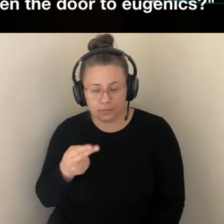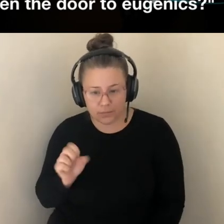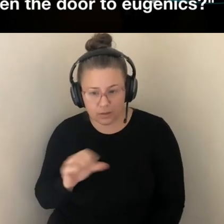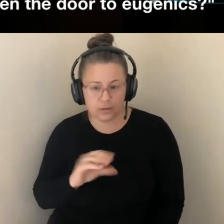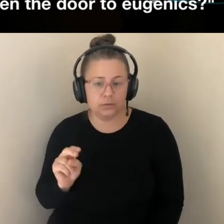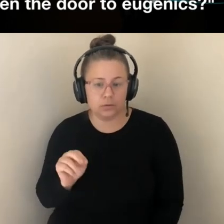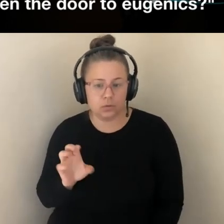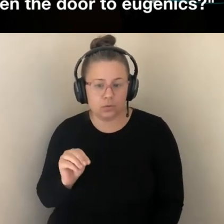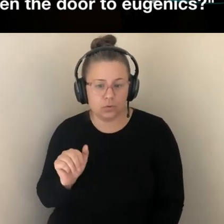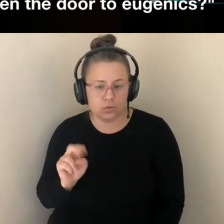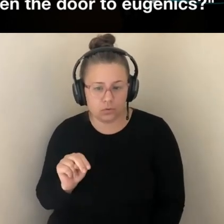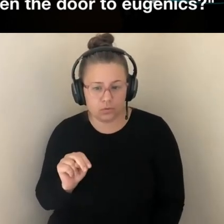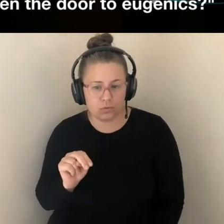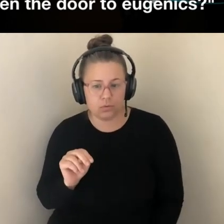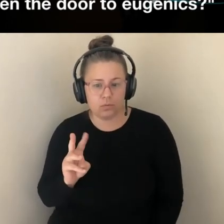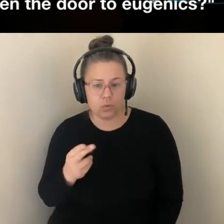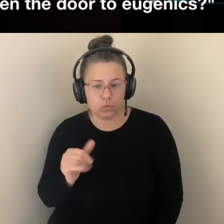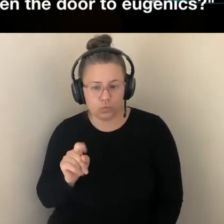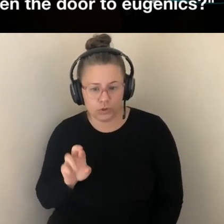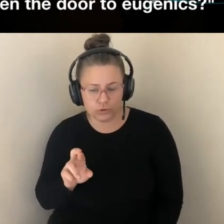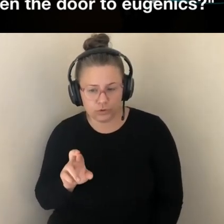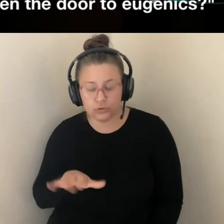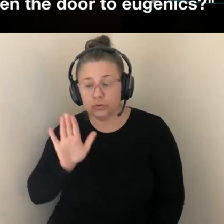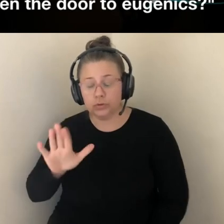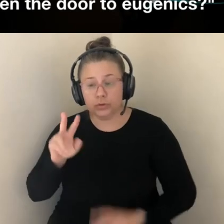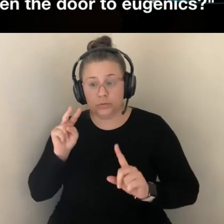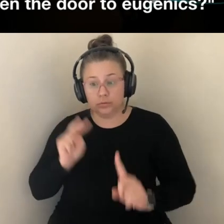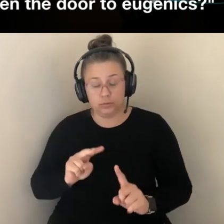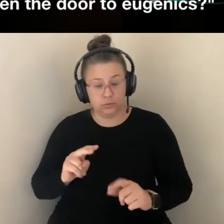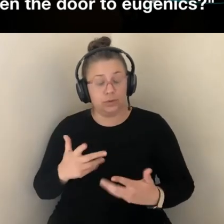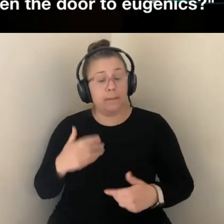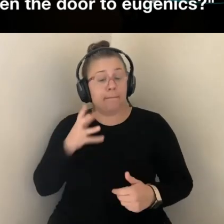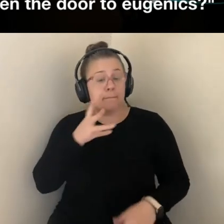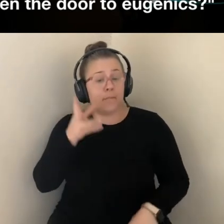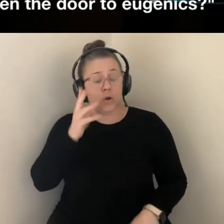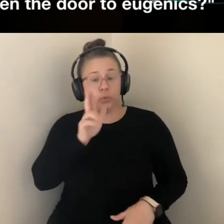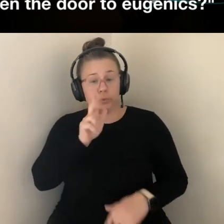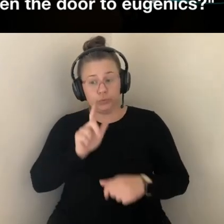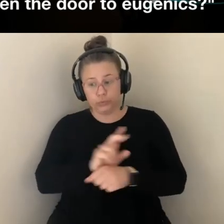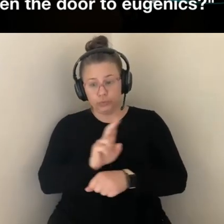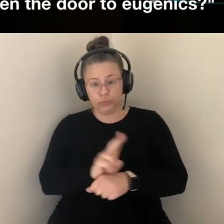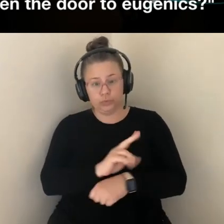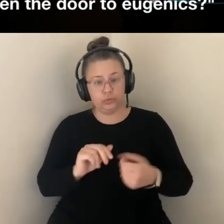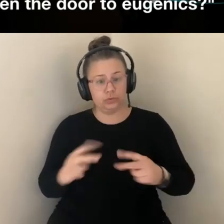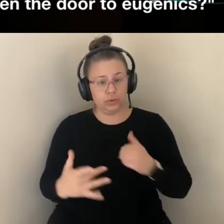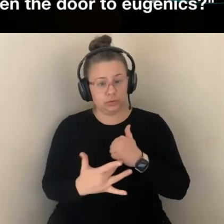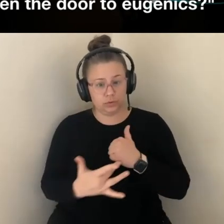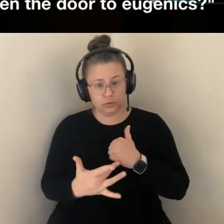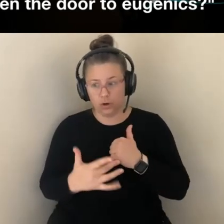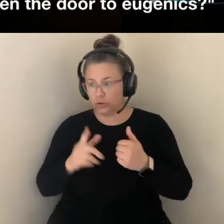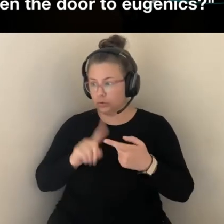THAT, RIGHT OFF THE BAT, THAT PARENTS EMPLOYING CONTEMPORARY GENETIC TECHNOLOGIES TO DETERMINE WHAT KIND OF CHILDREN TO HAVE,